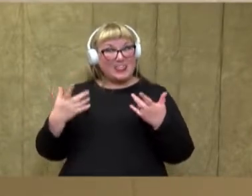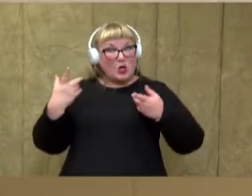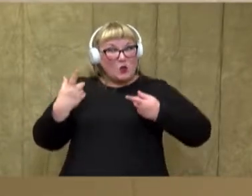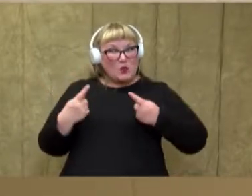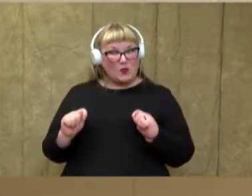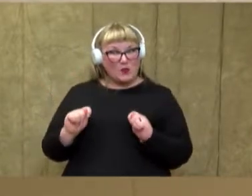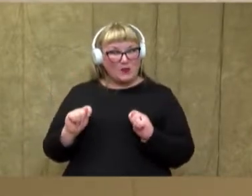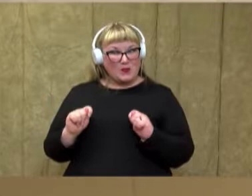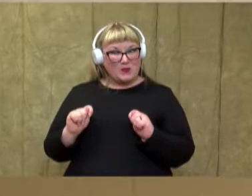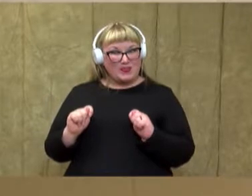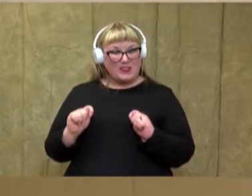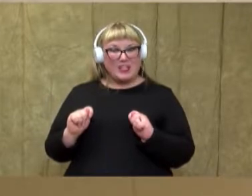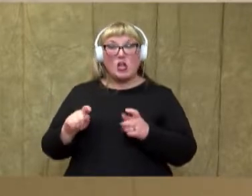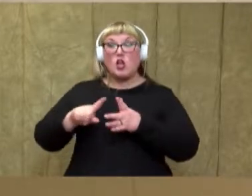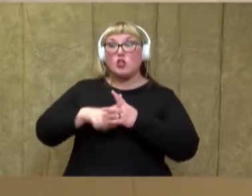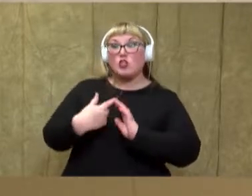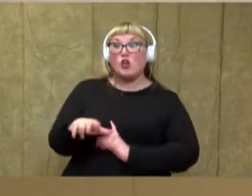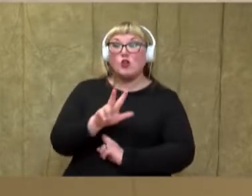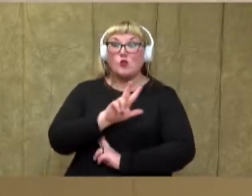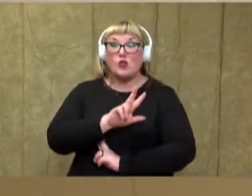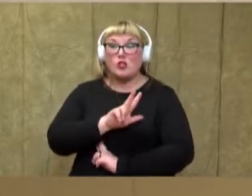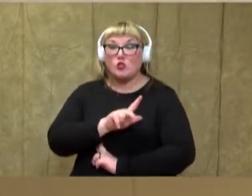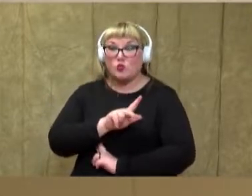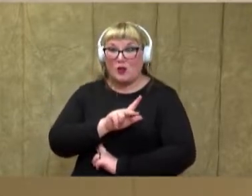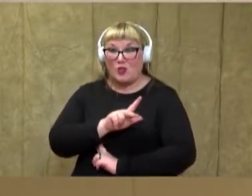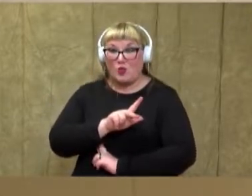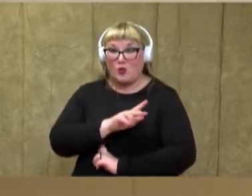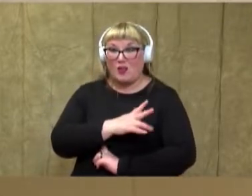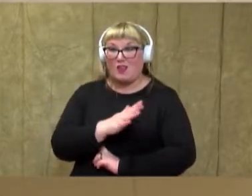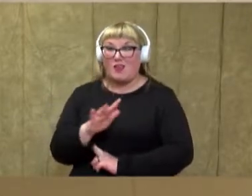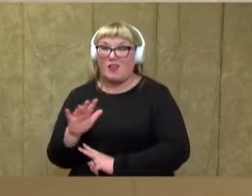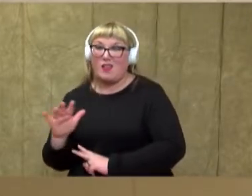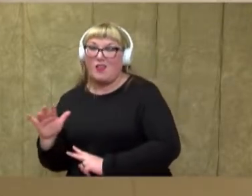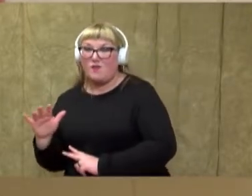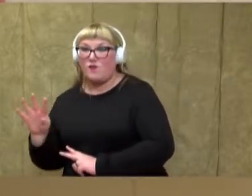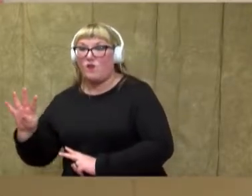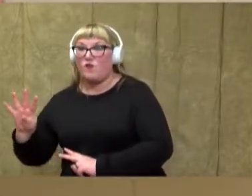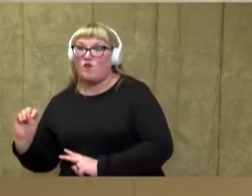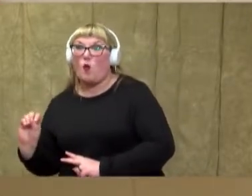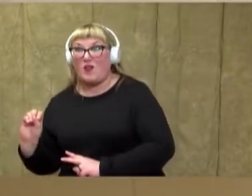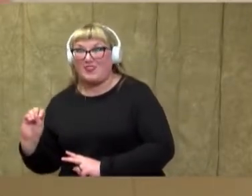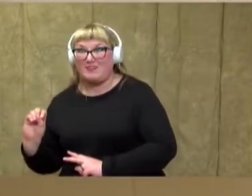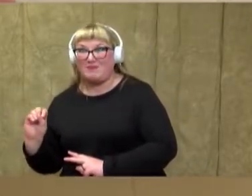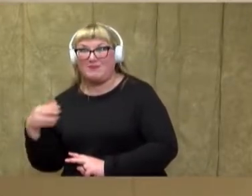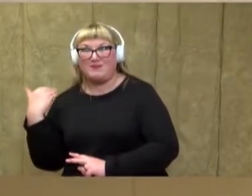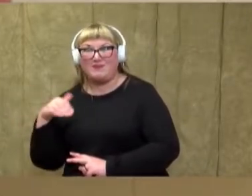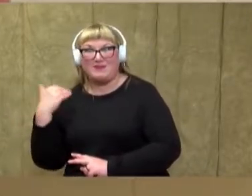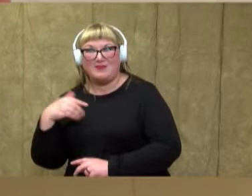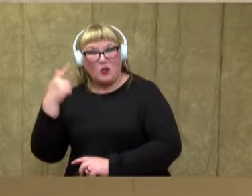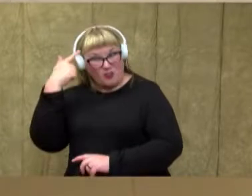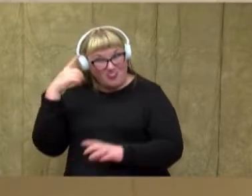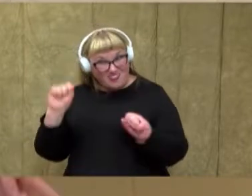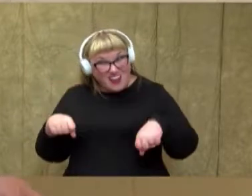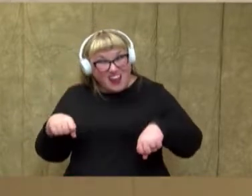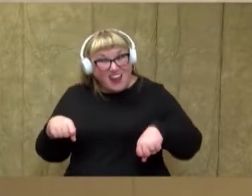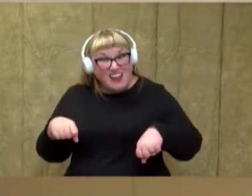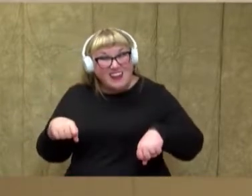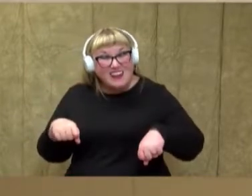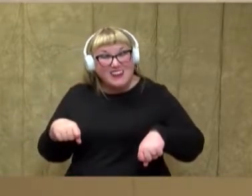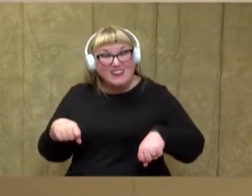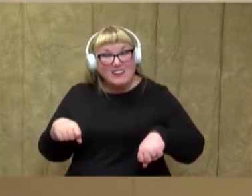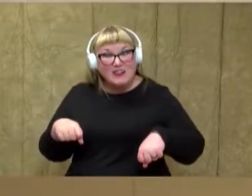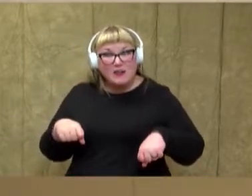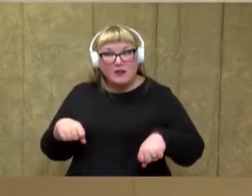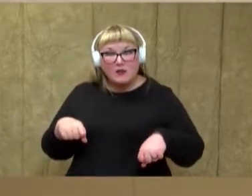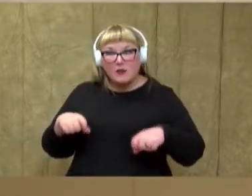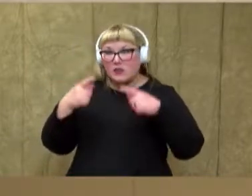try starting with 23 and go all the way to 40. Do you think we can do that? But this